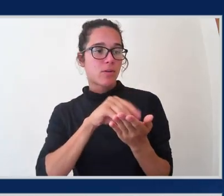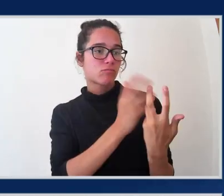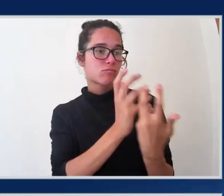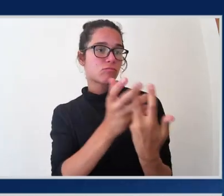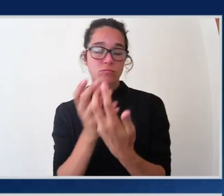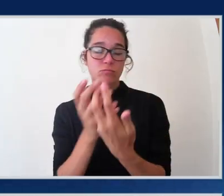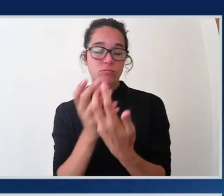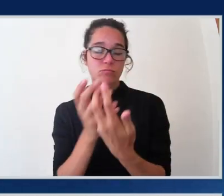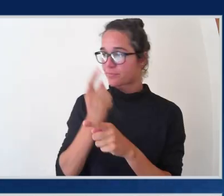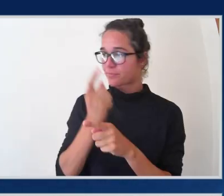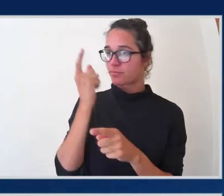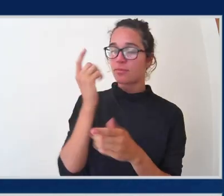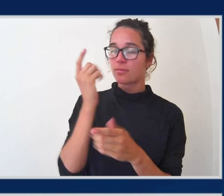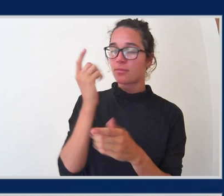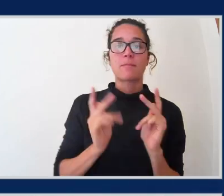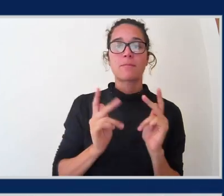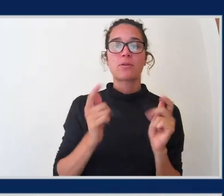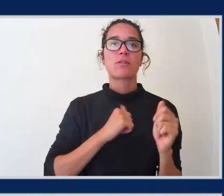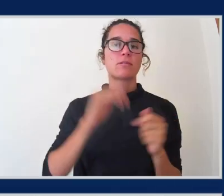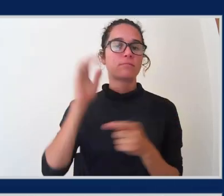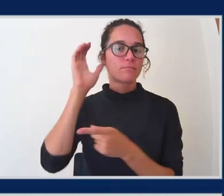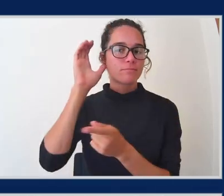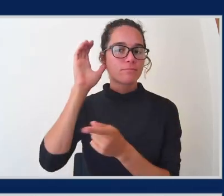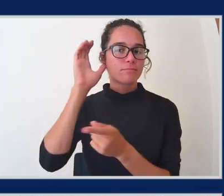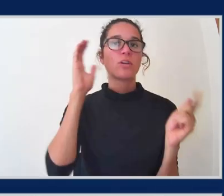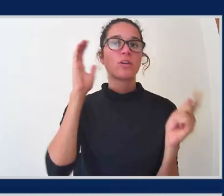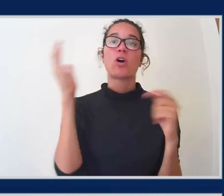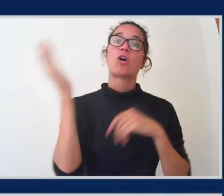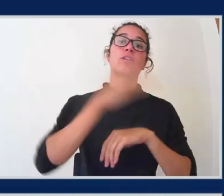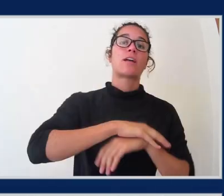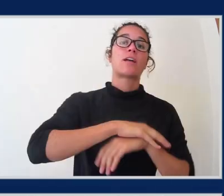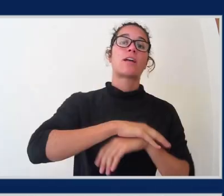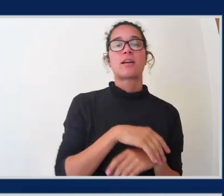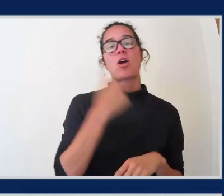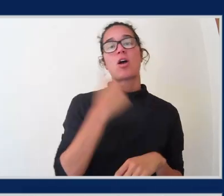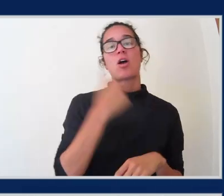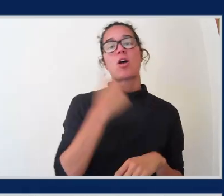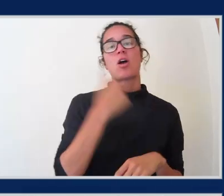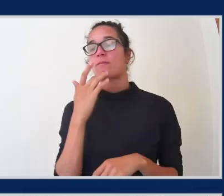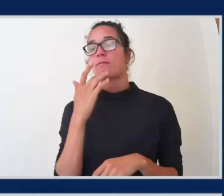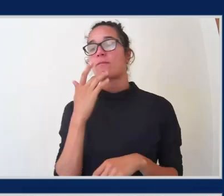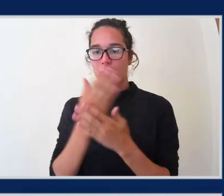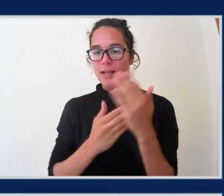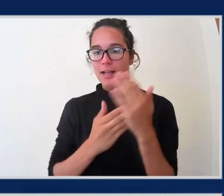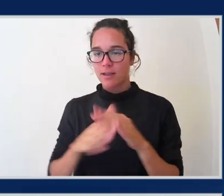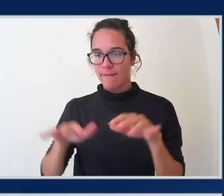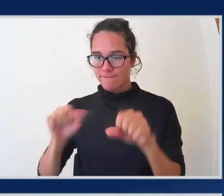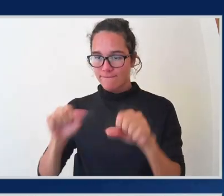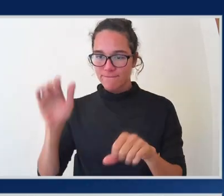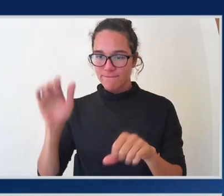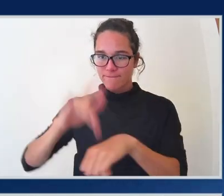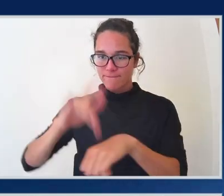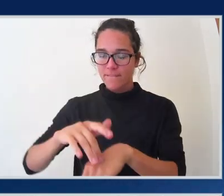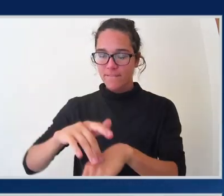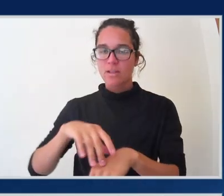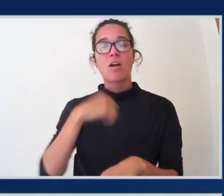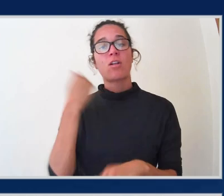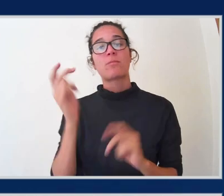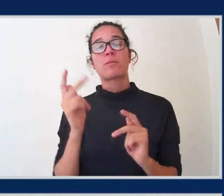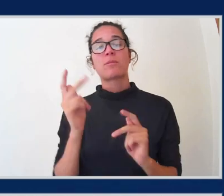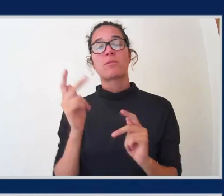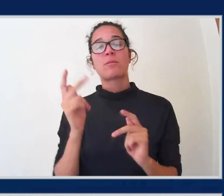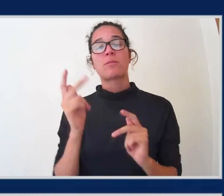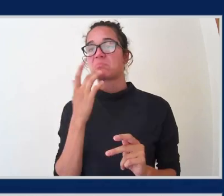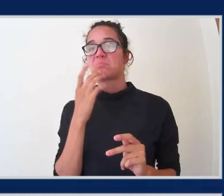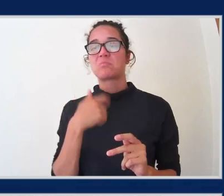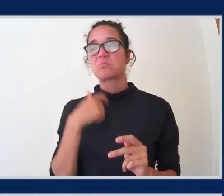information. Others, they want to be hands-on, more tactile in the thing, and others, they just want to watch on-demand content or maybe mix it up a little bit, right?